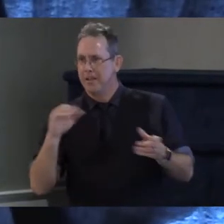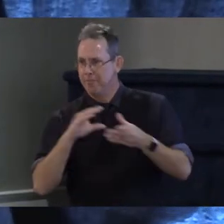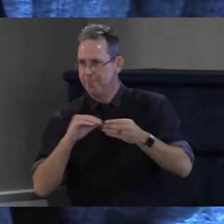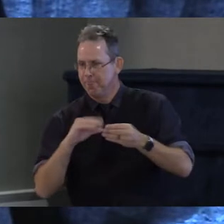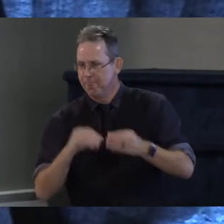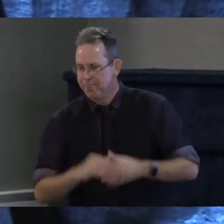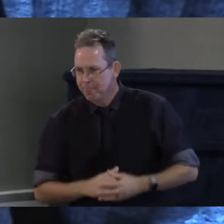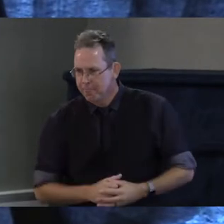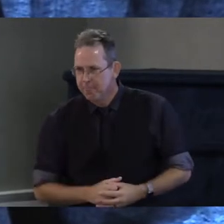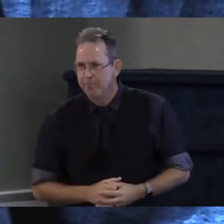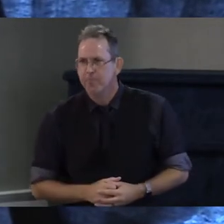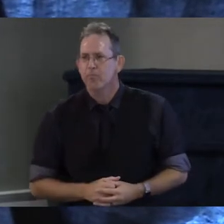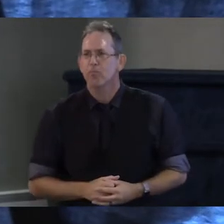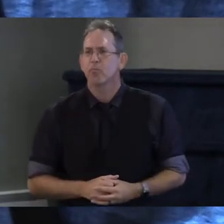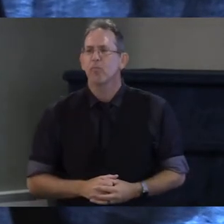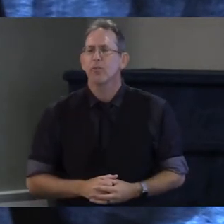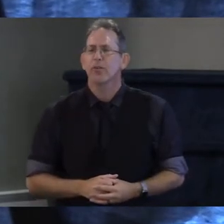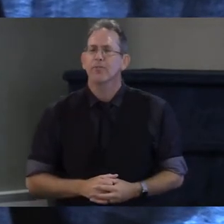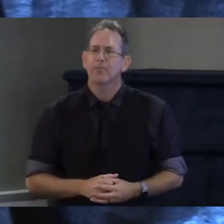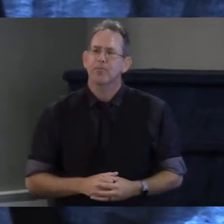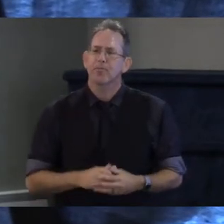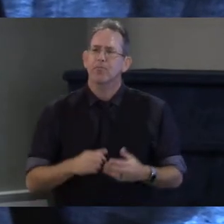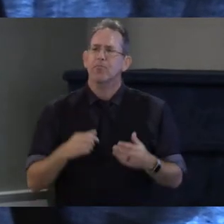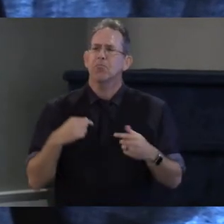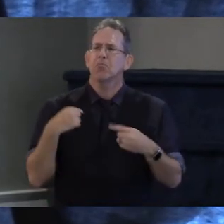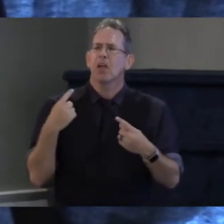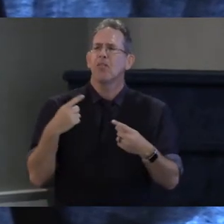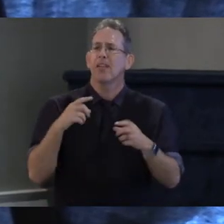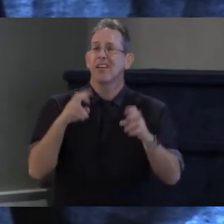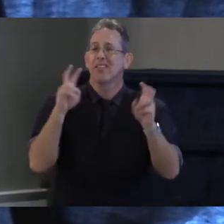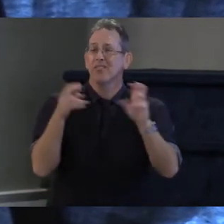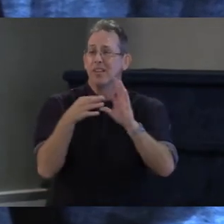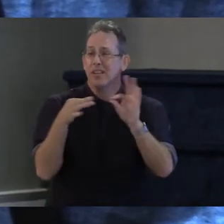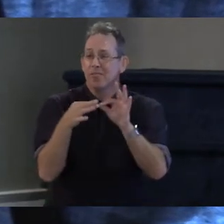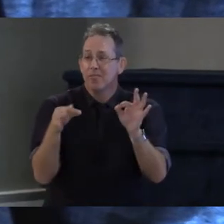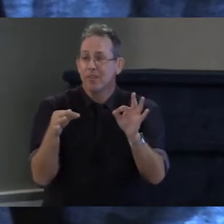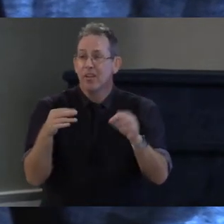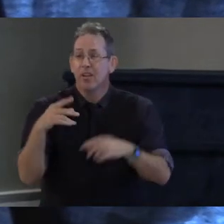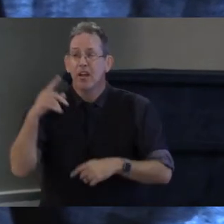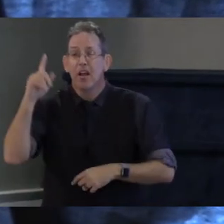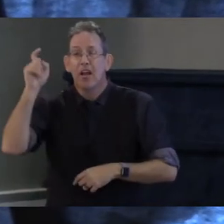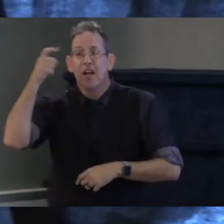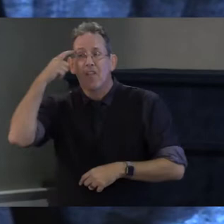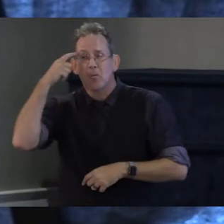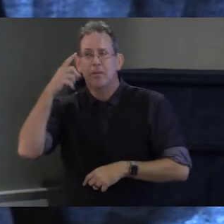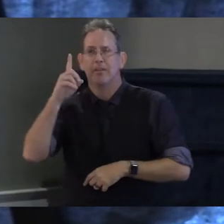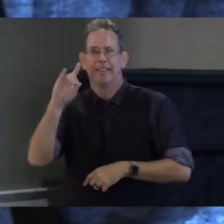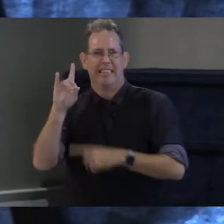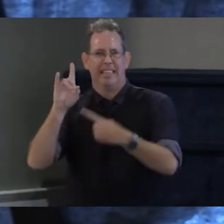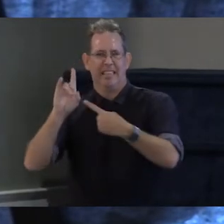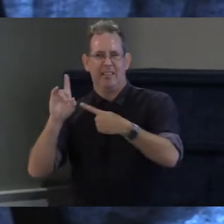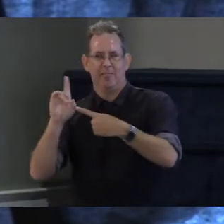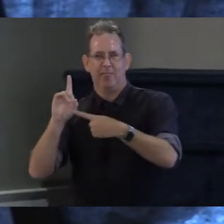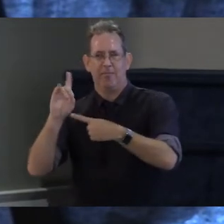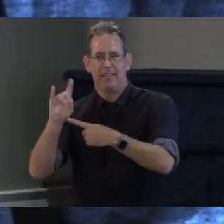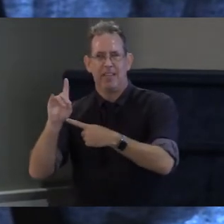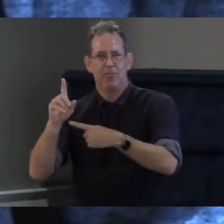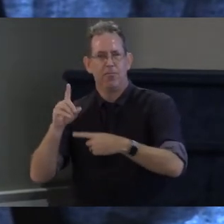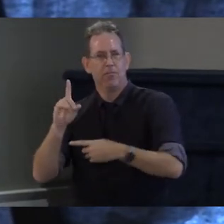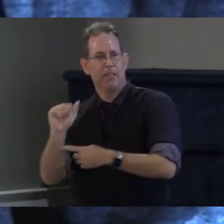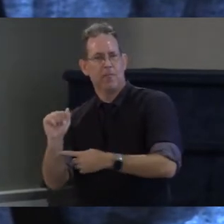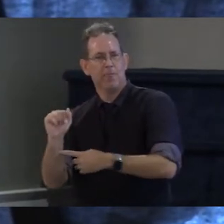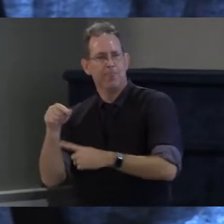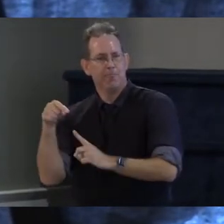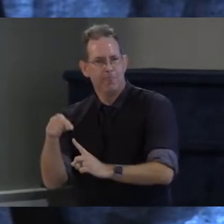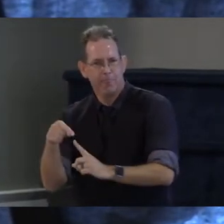this was something that government did for the disability community and let's be clear this was a hard fought